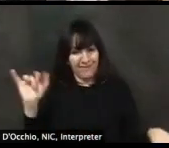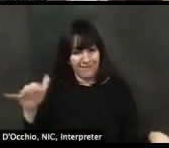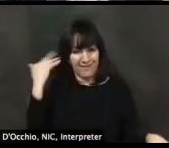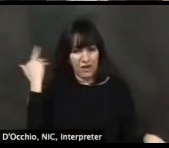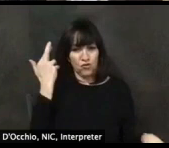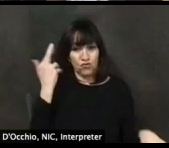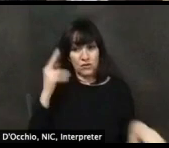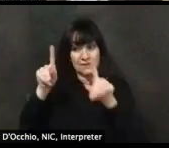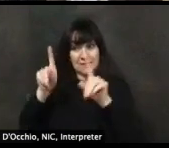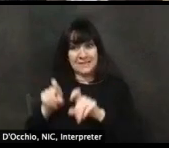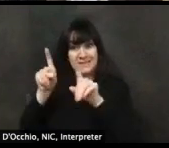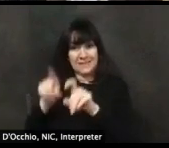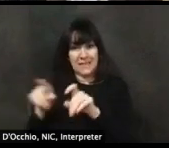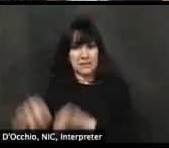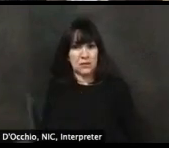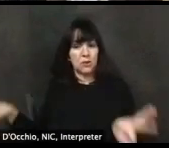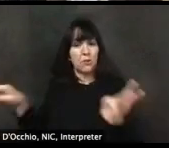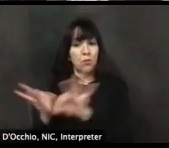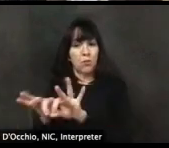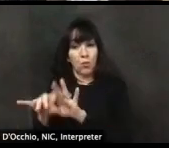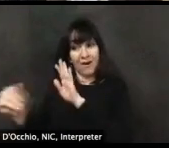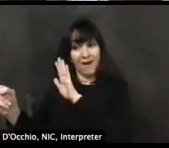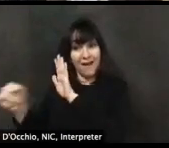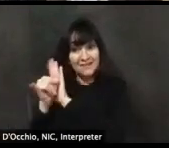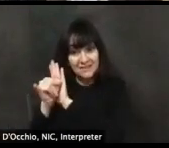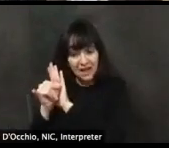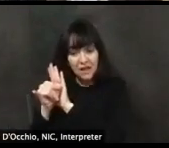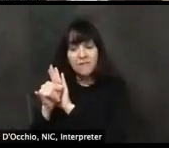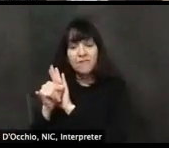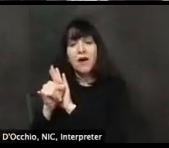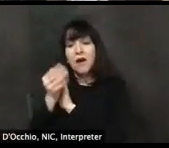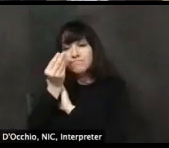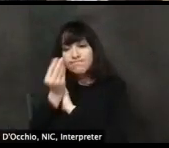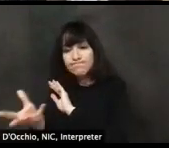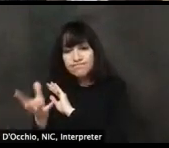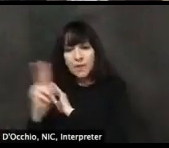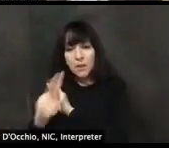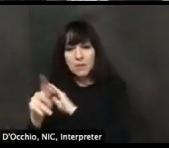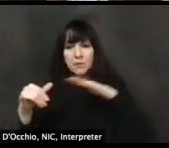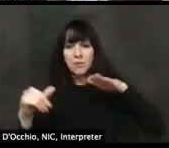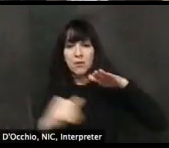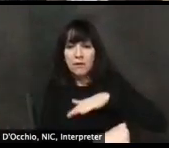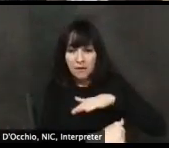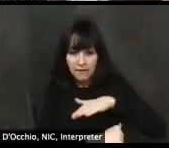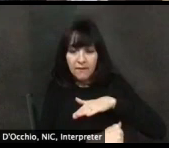these reopening phases with less, um, less restrictions.